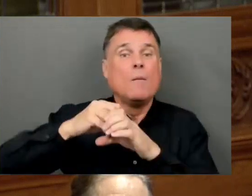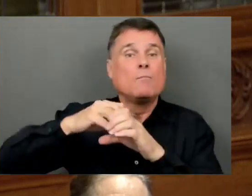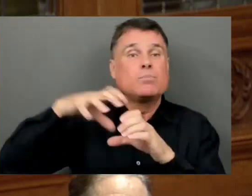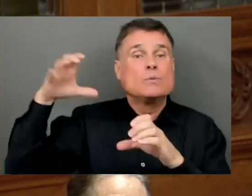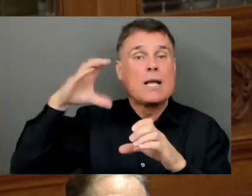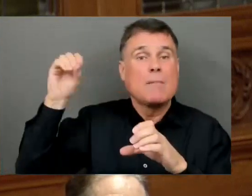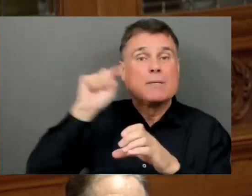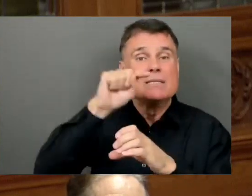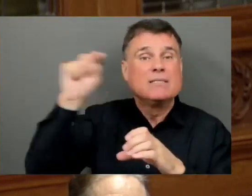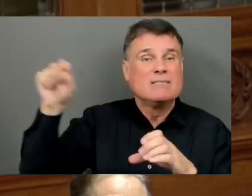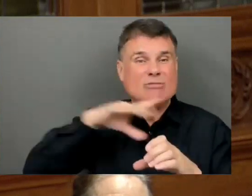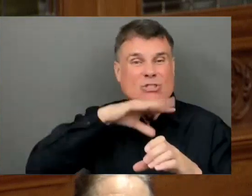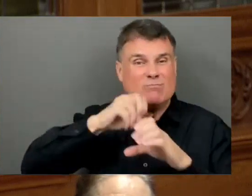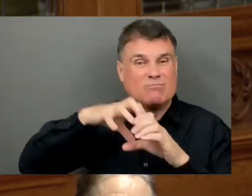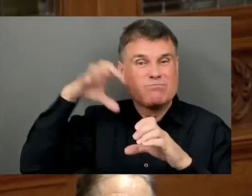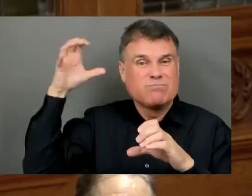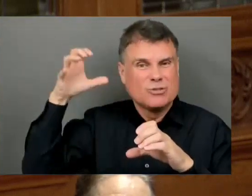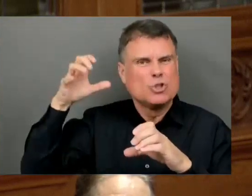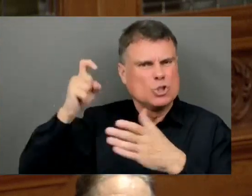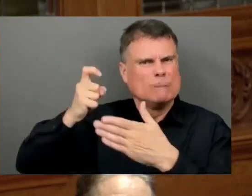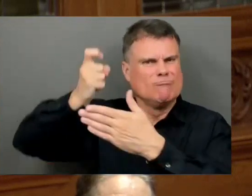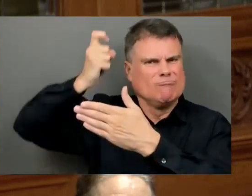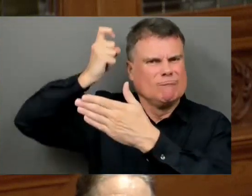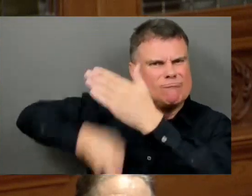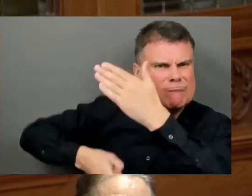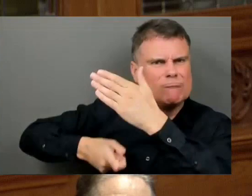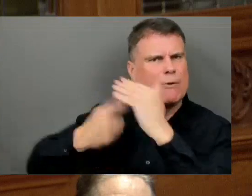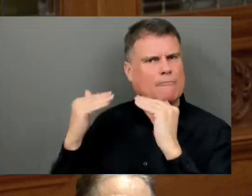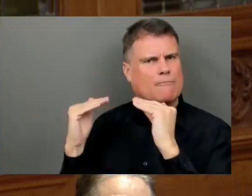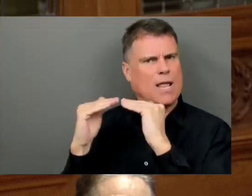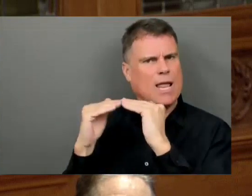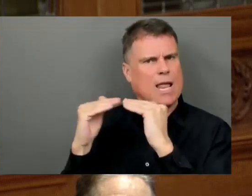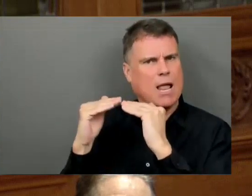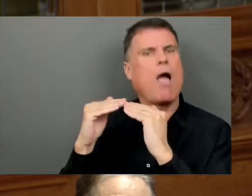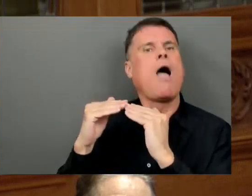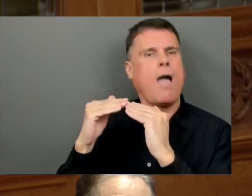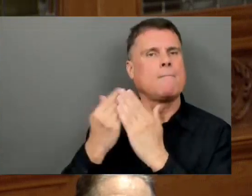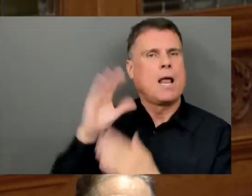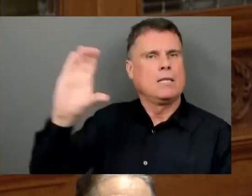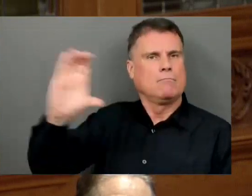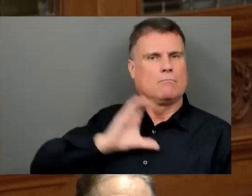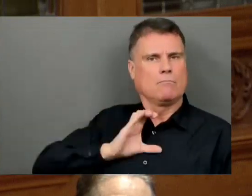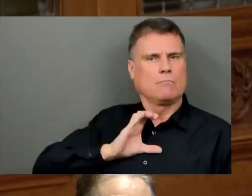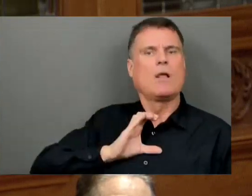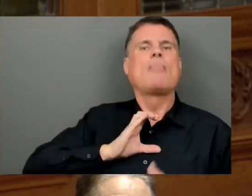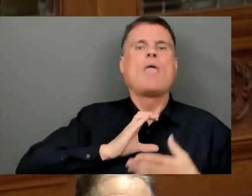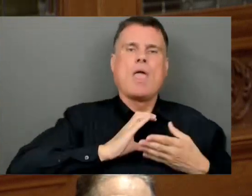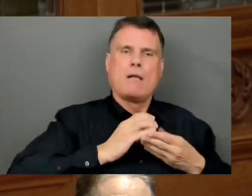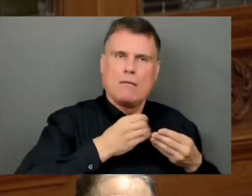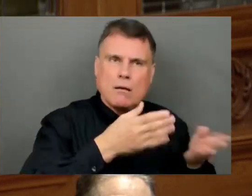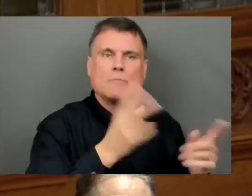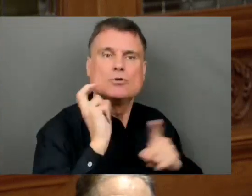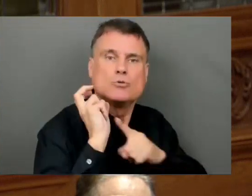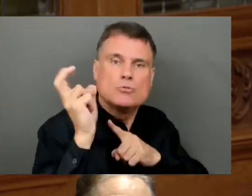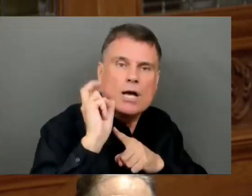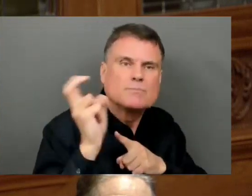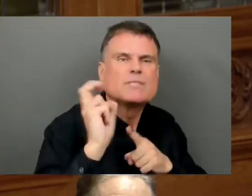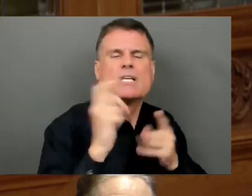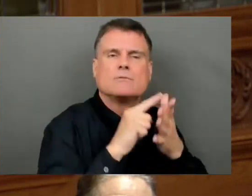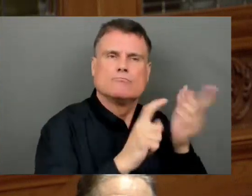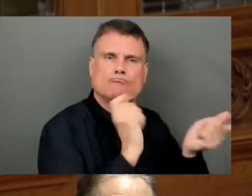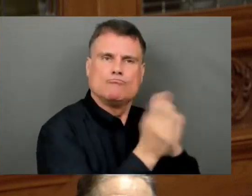renewables and people in B.C., all of which would create jobs, improve air quality and promote long-term